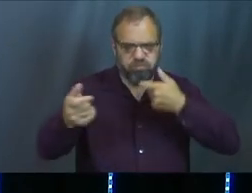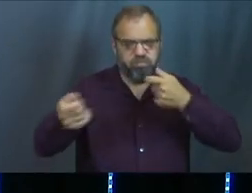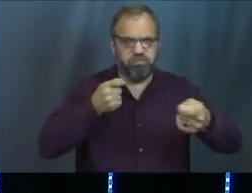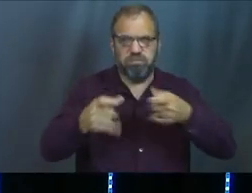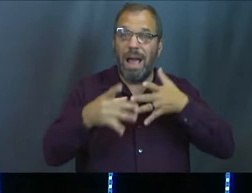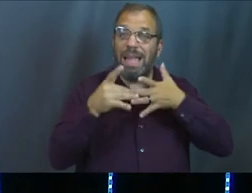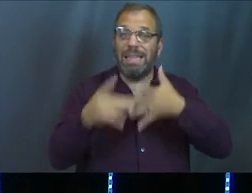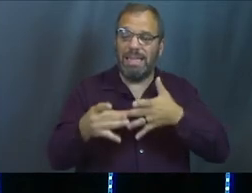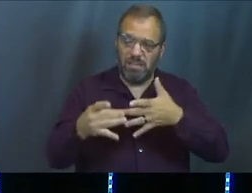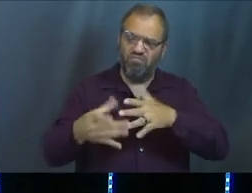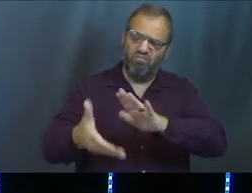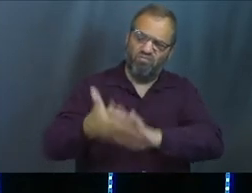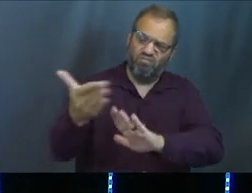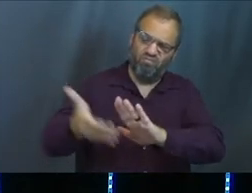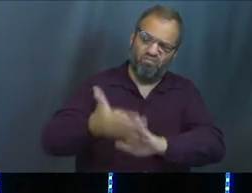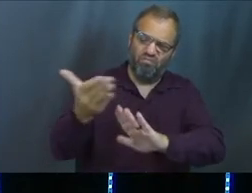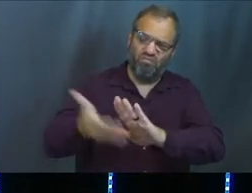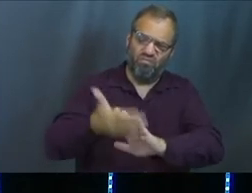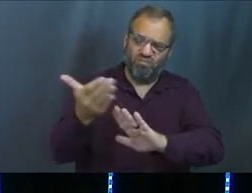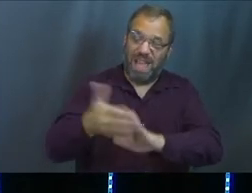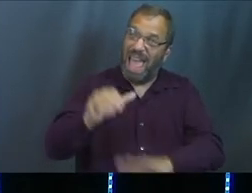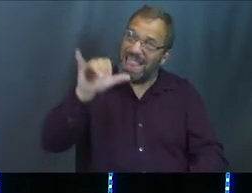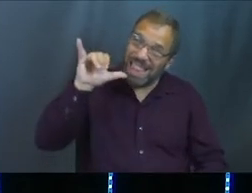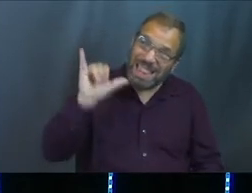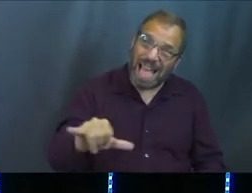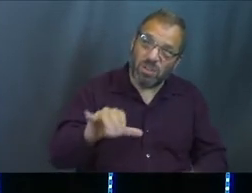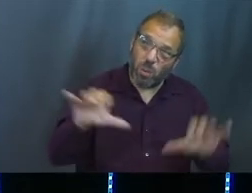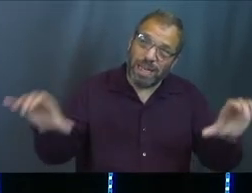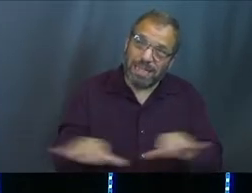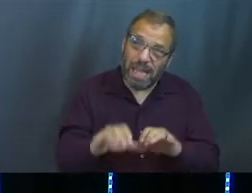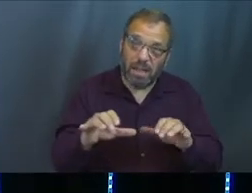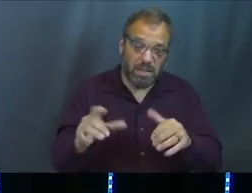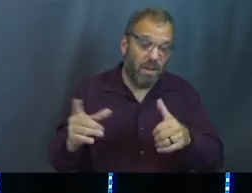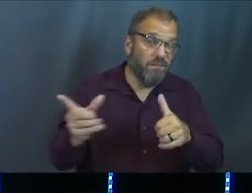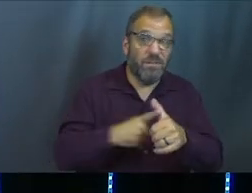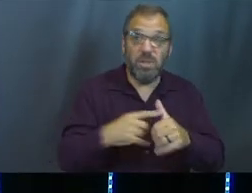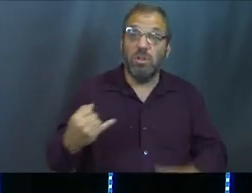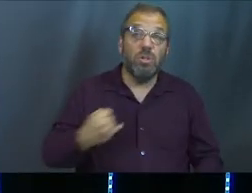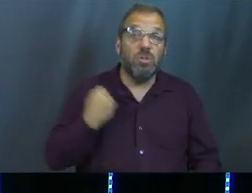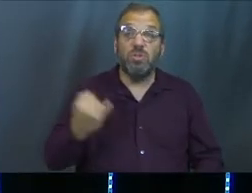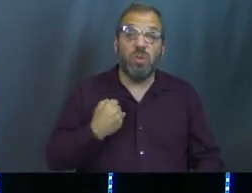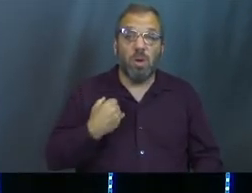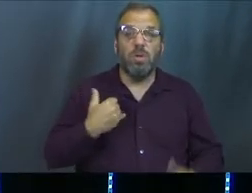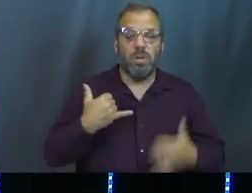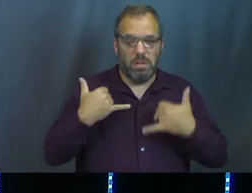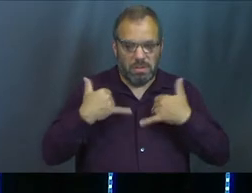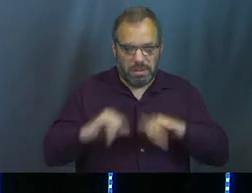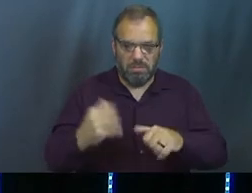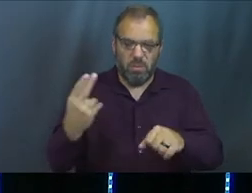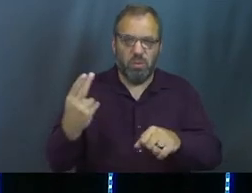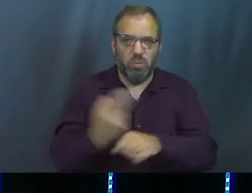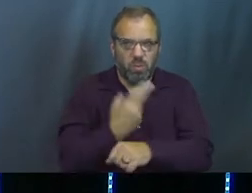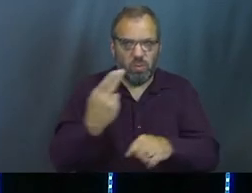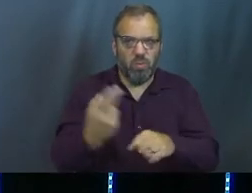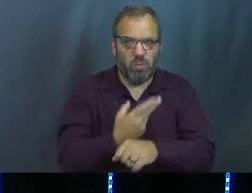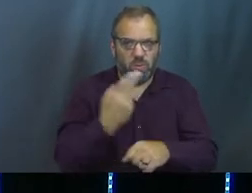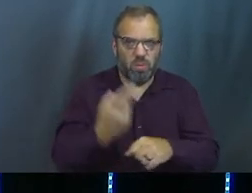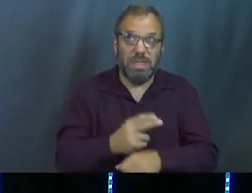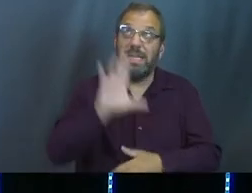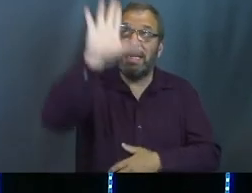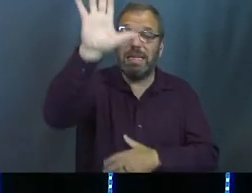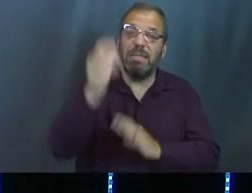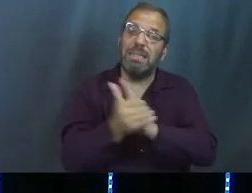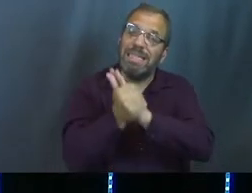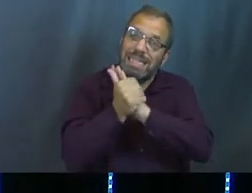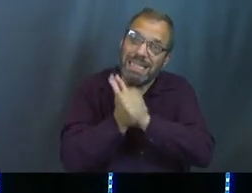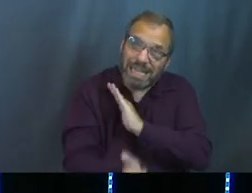keep leading in his gifts. And that's exactly what he does. The first thing that Joseph does is he keeps using God's gifts